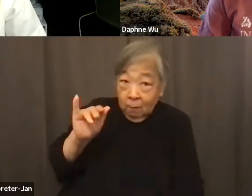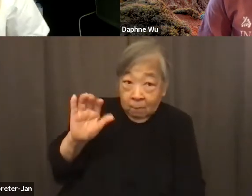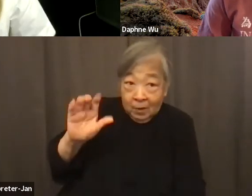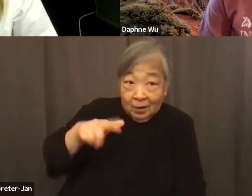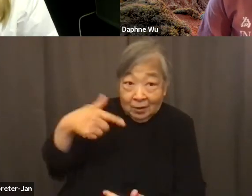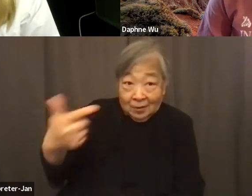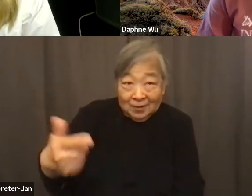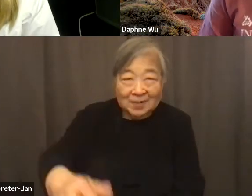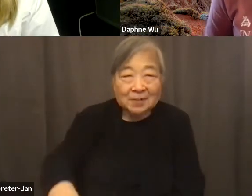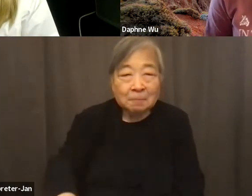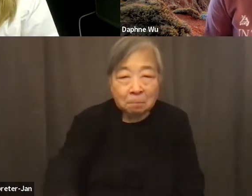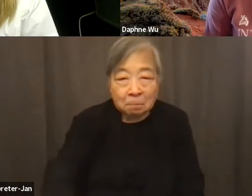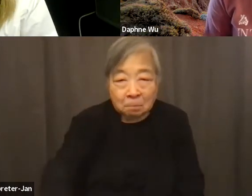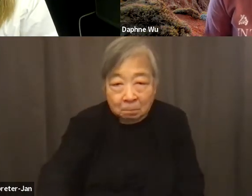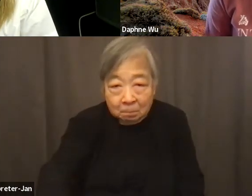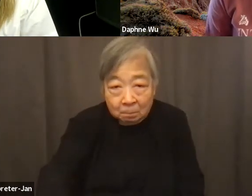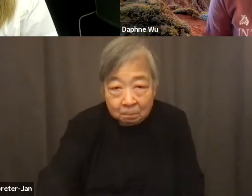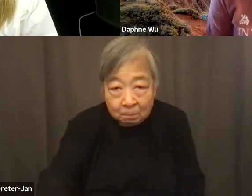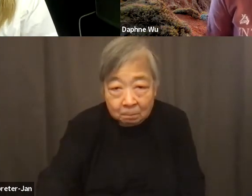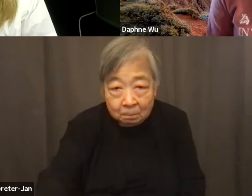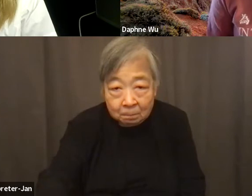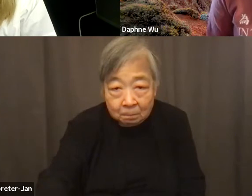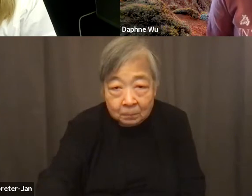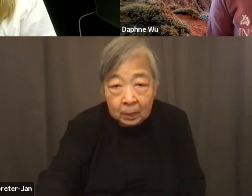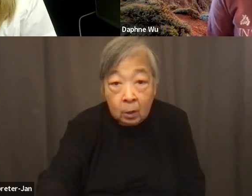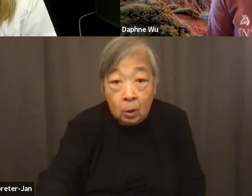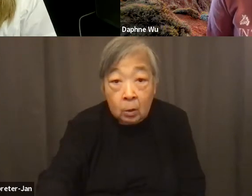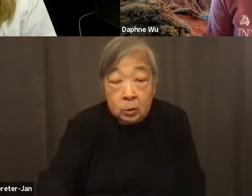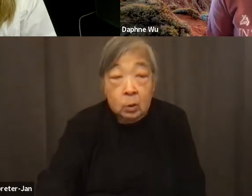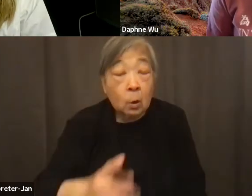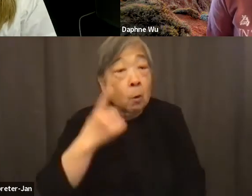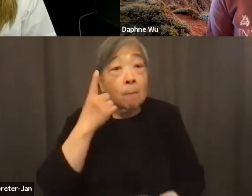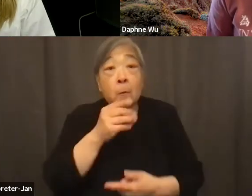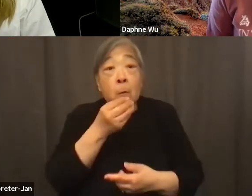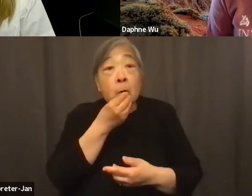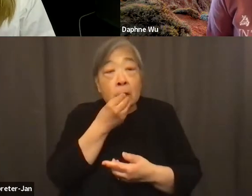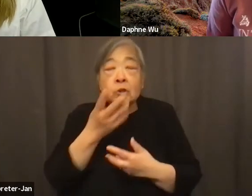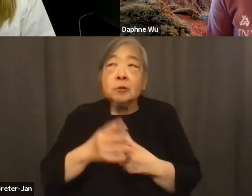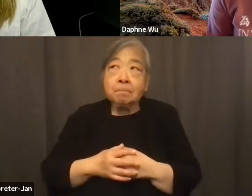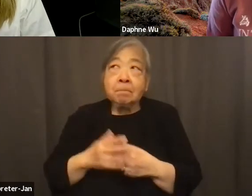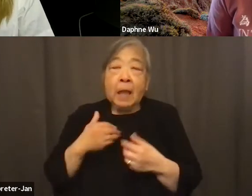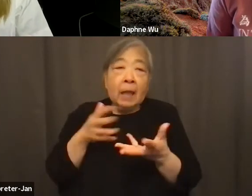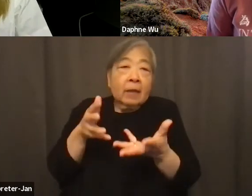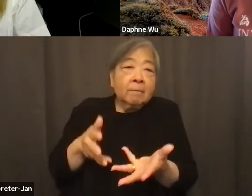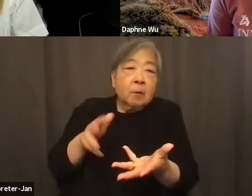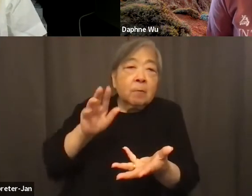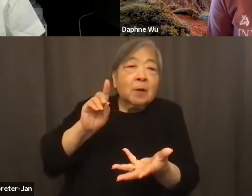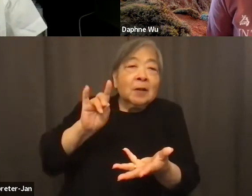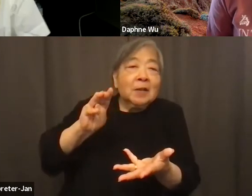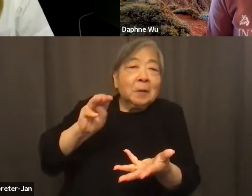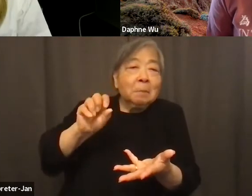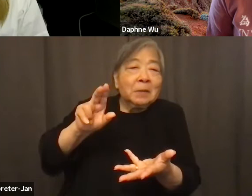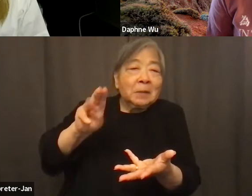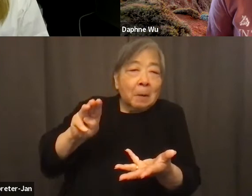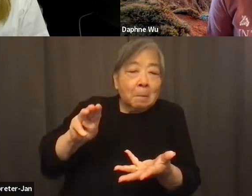Thanks, Daphne. So, for lunch today, I had leftover dim sum from Jing Fong. I had, specifically,